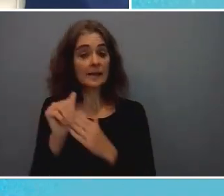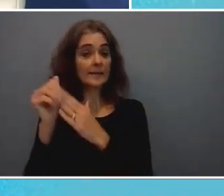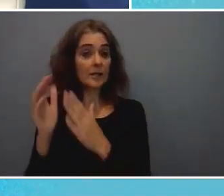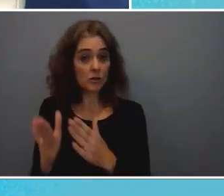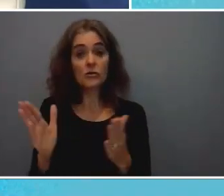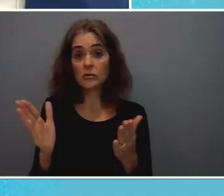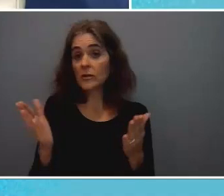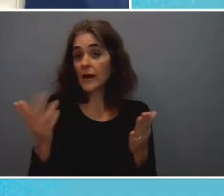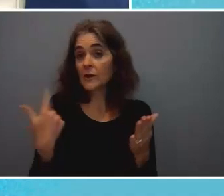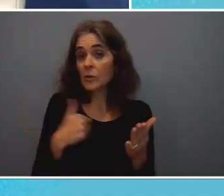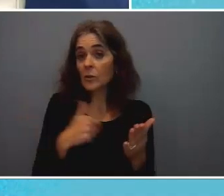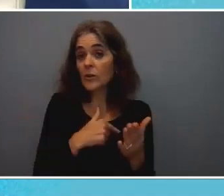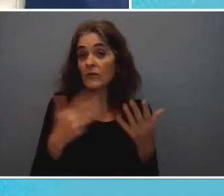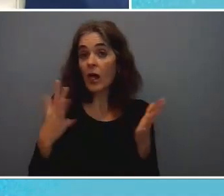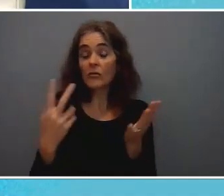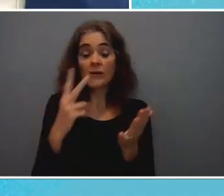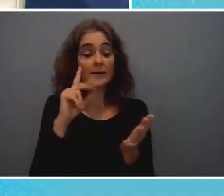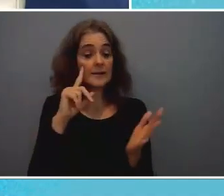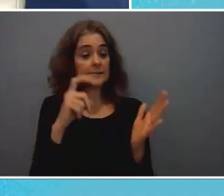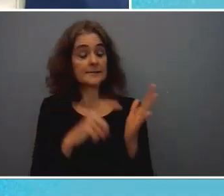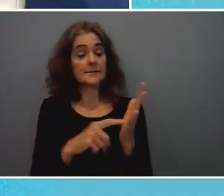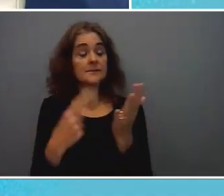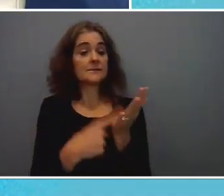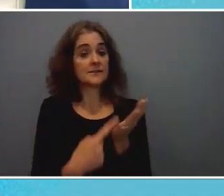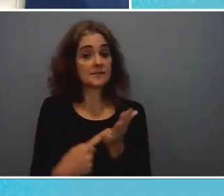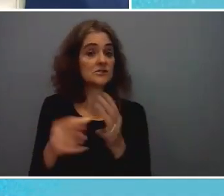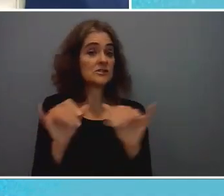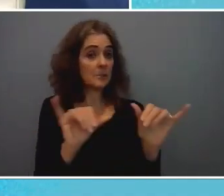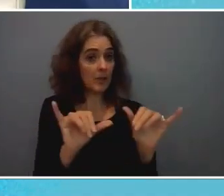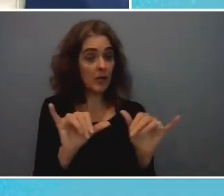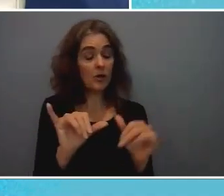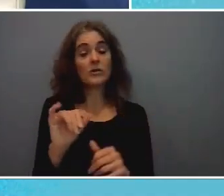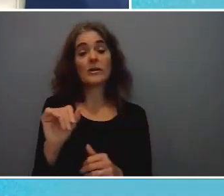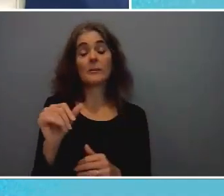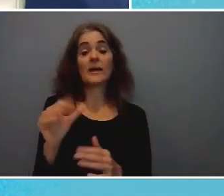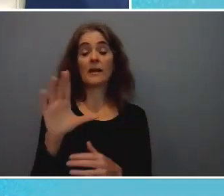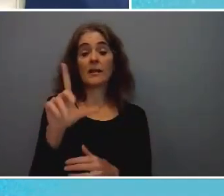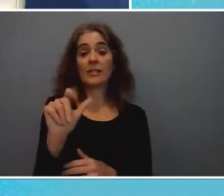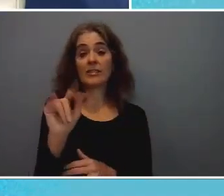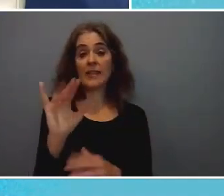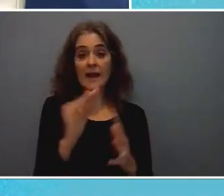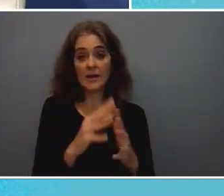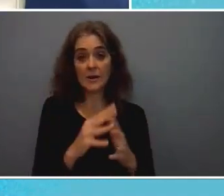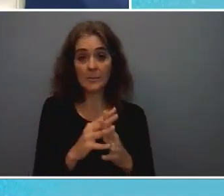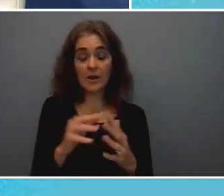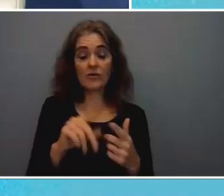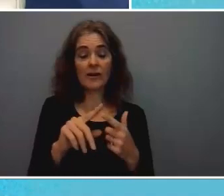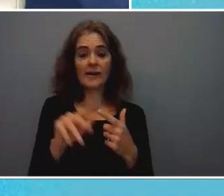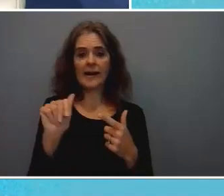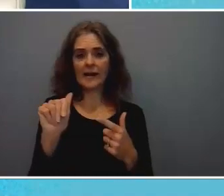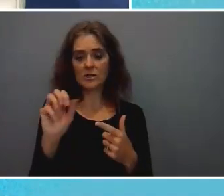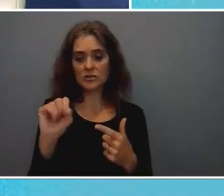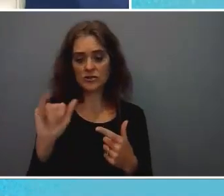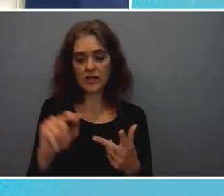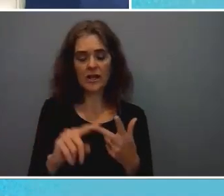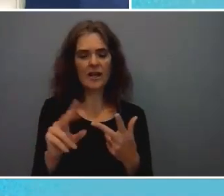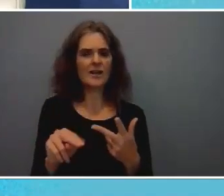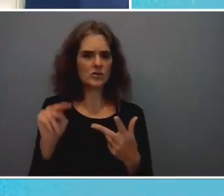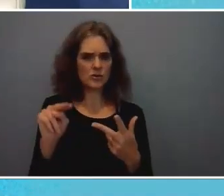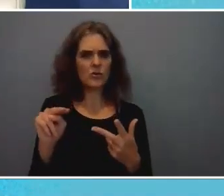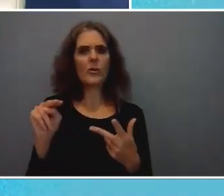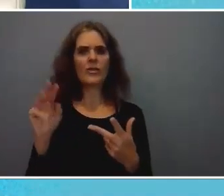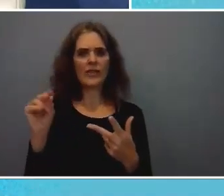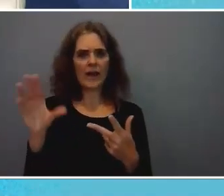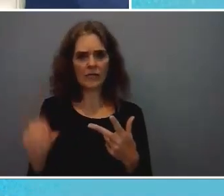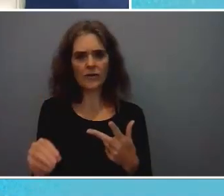similar discussions in latin america and in asia um and in middle east and north africa on what are the best ways to